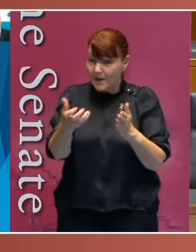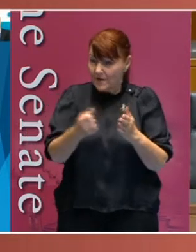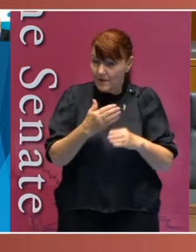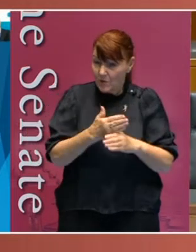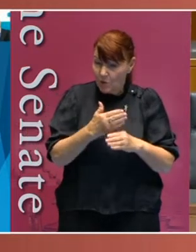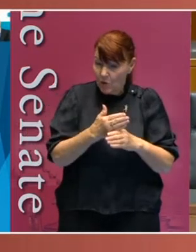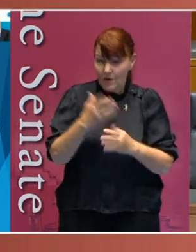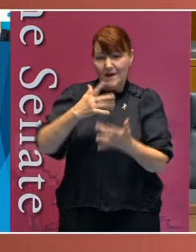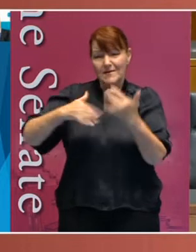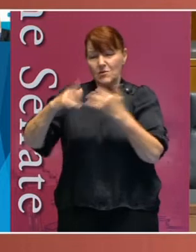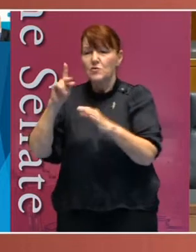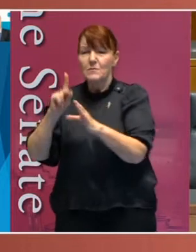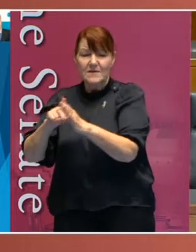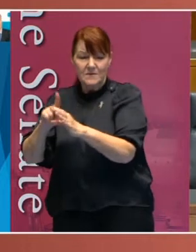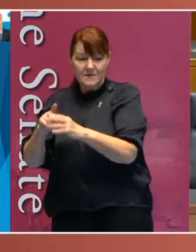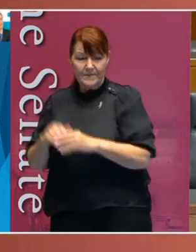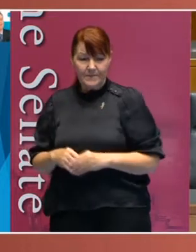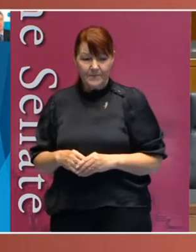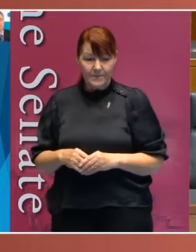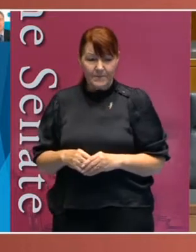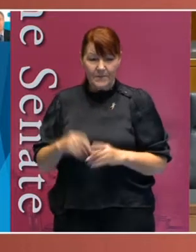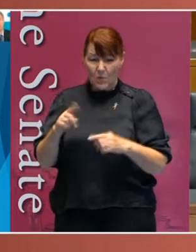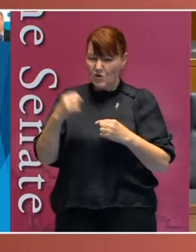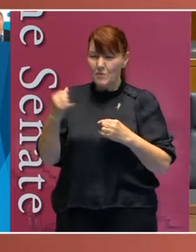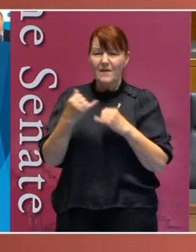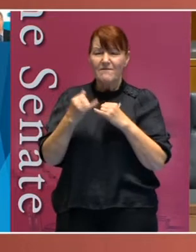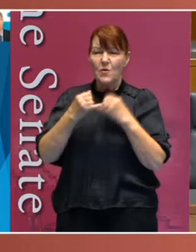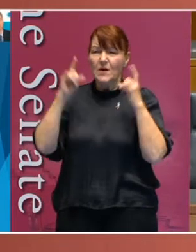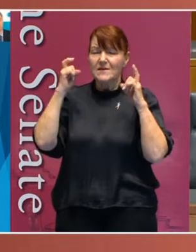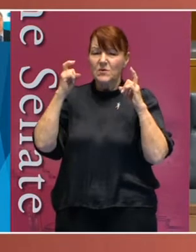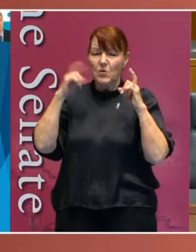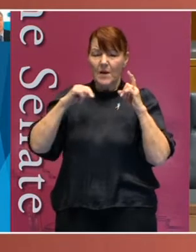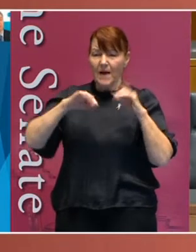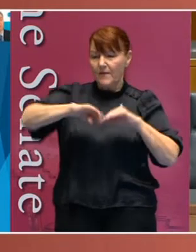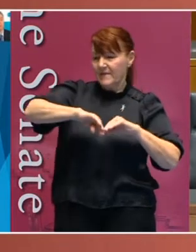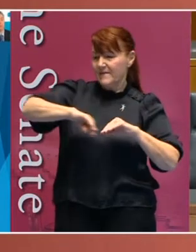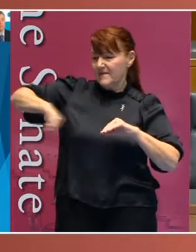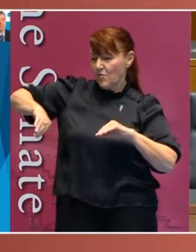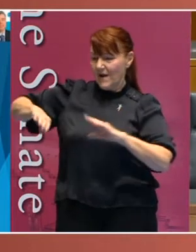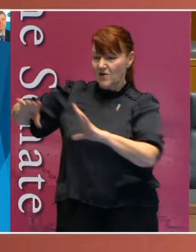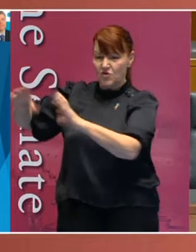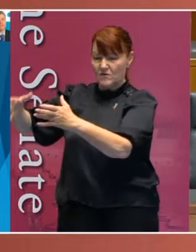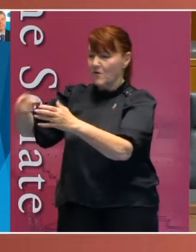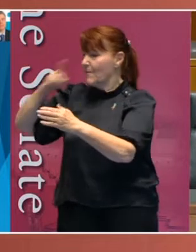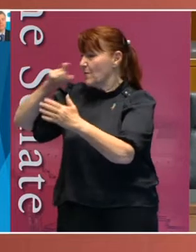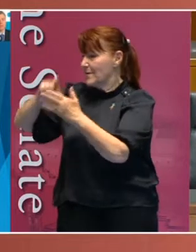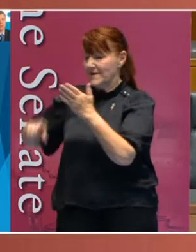.e. we should be very concerned about the segregation of people with disability moving forward.